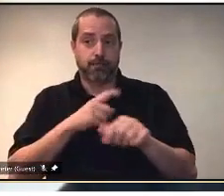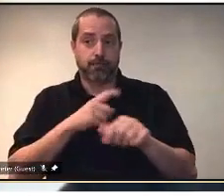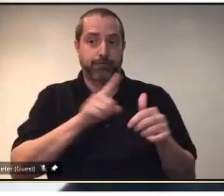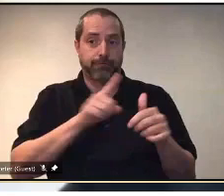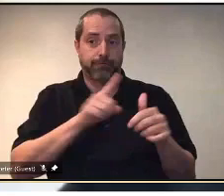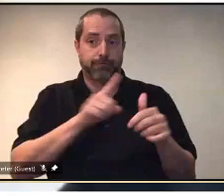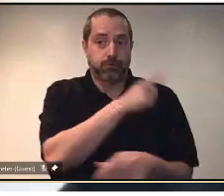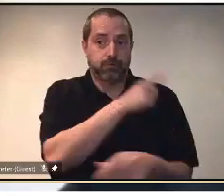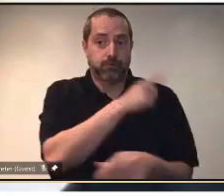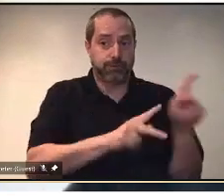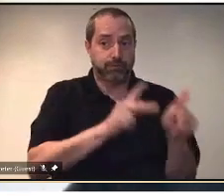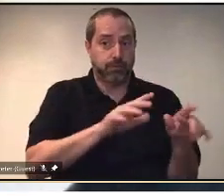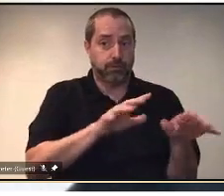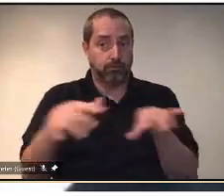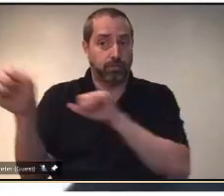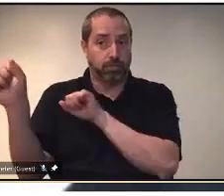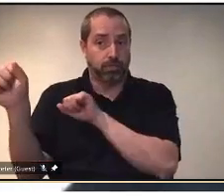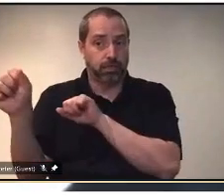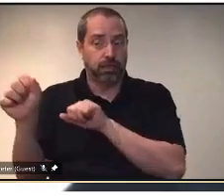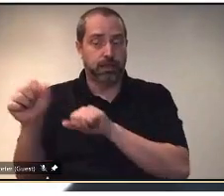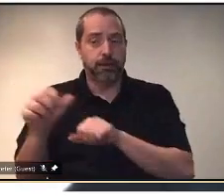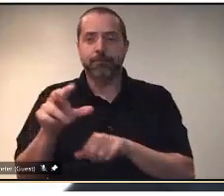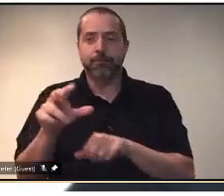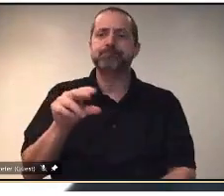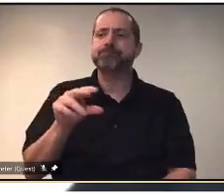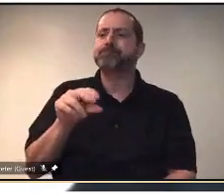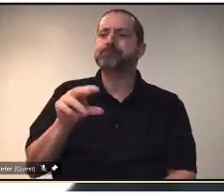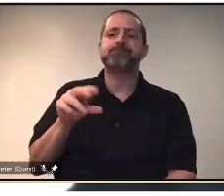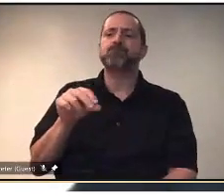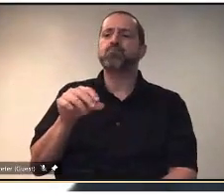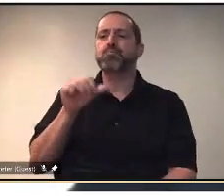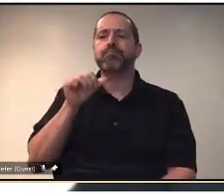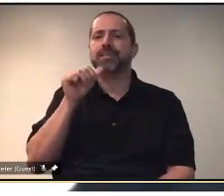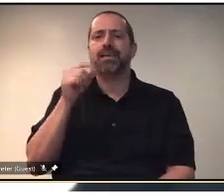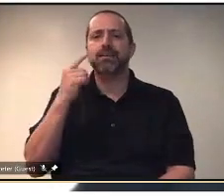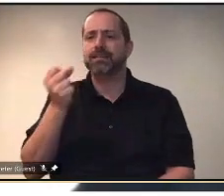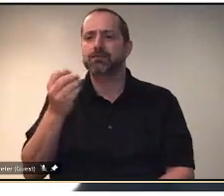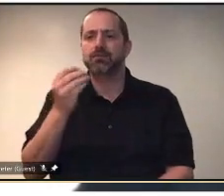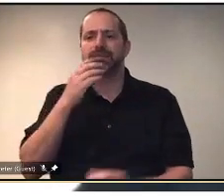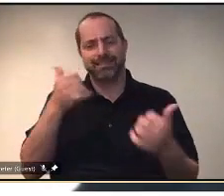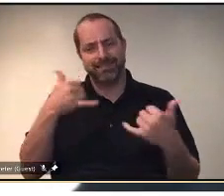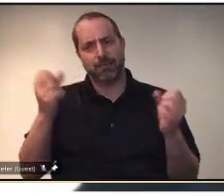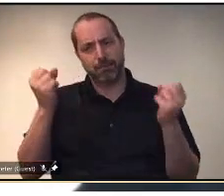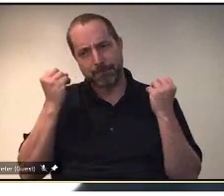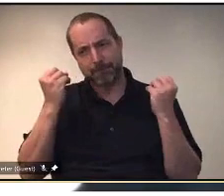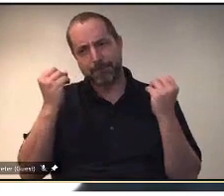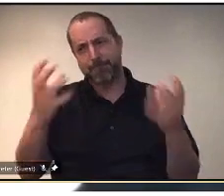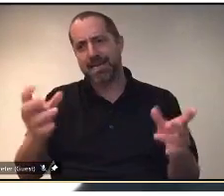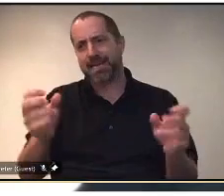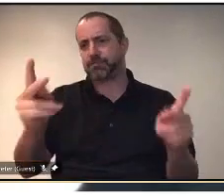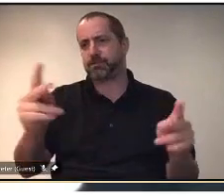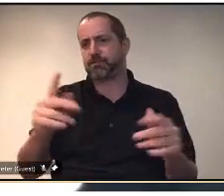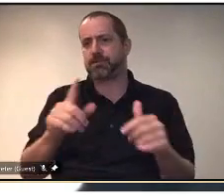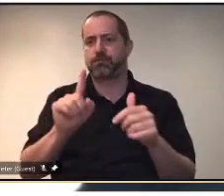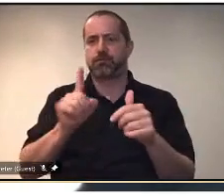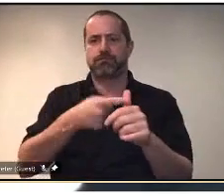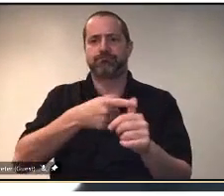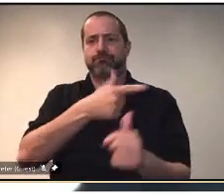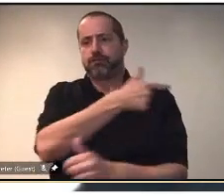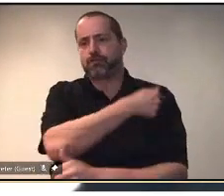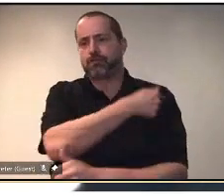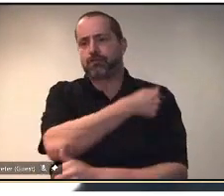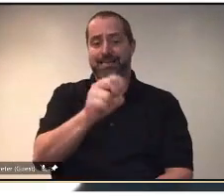No, I don't think so. I think that there's still ample opportunity out there in the province. The SHA has opened up. We have